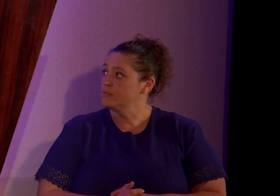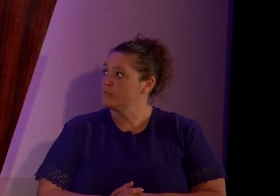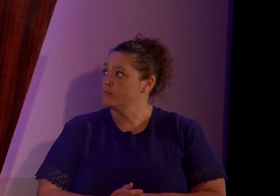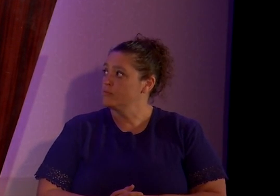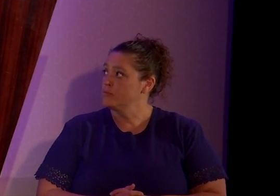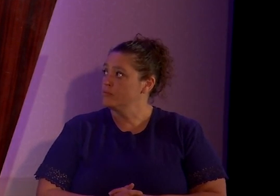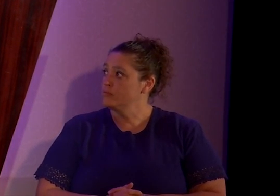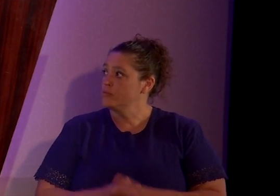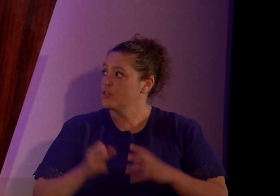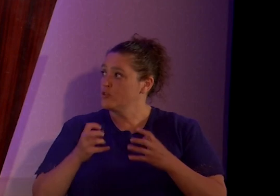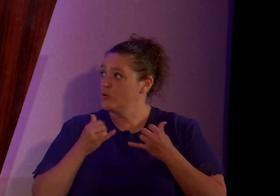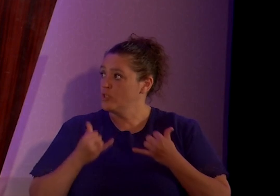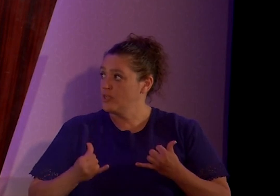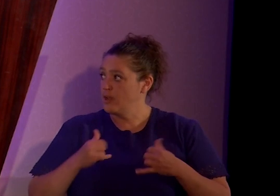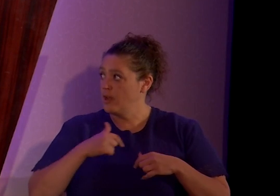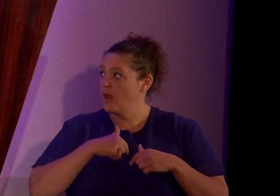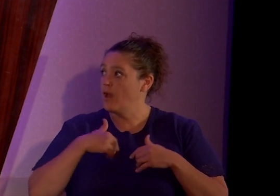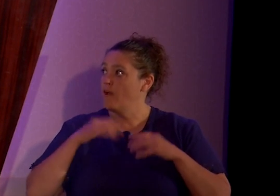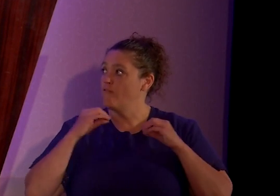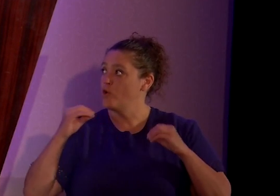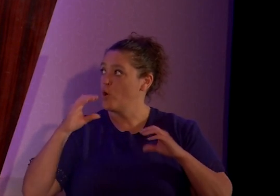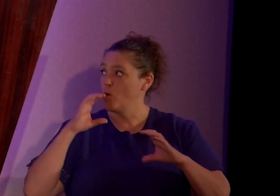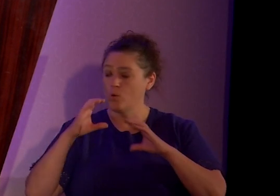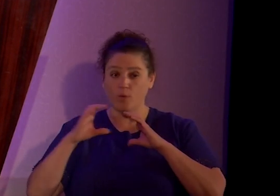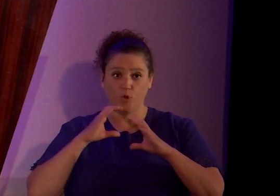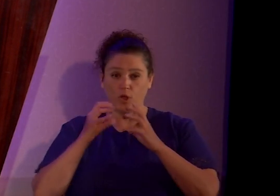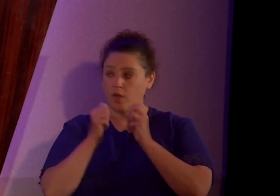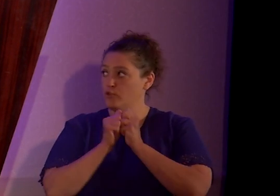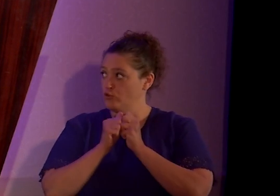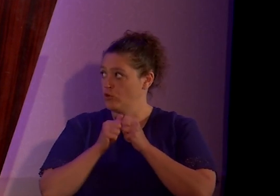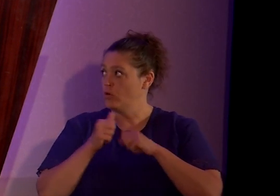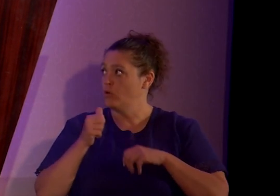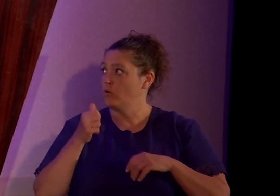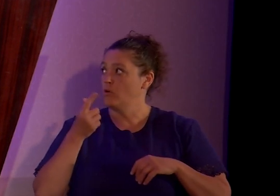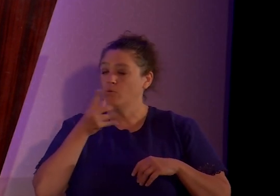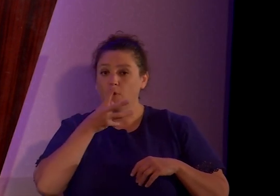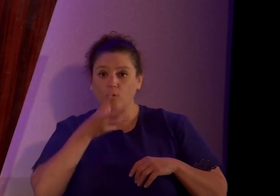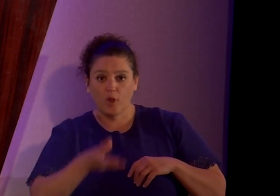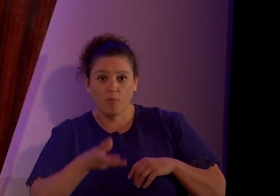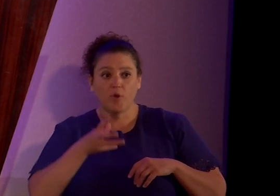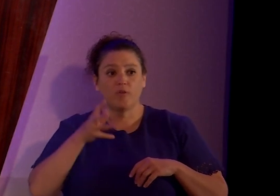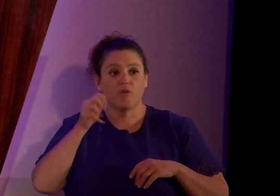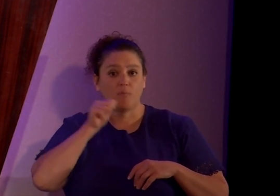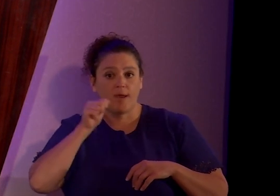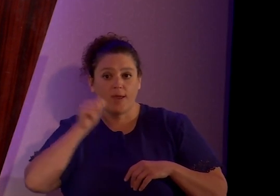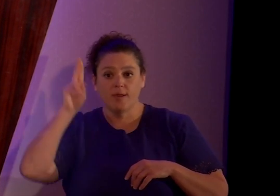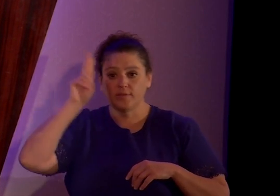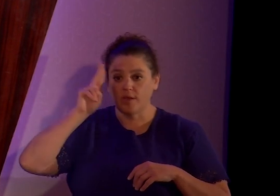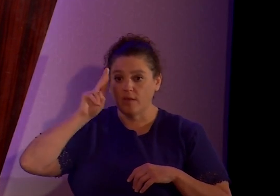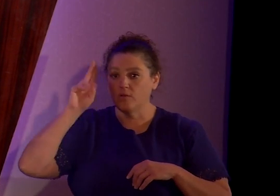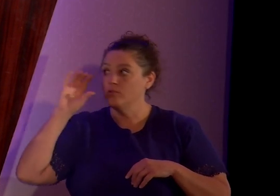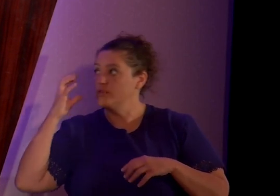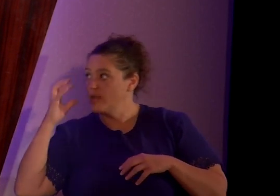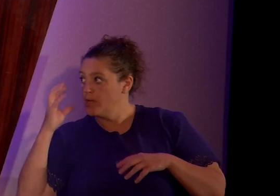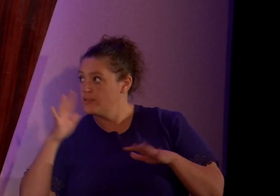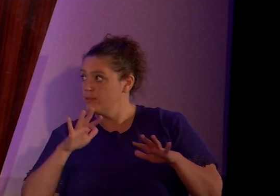So today, I have no communication with my grandmother, my aunts, uncles, cousins,